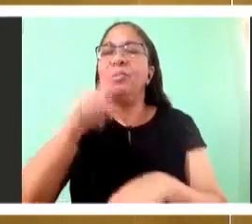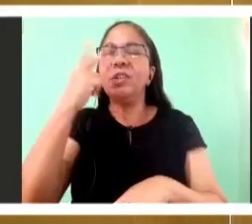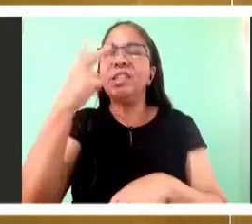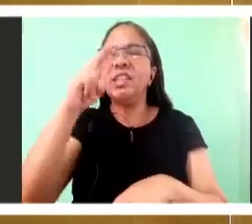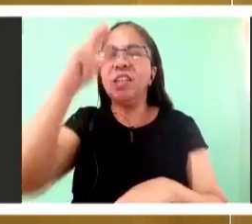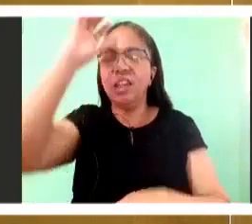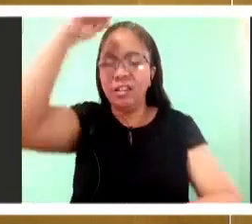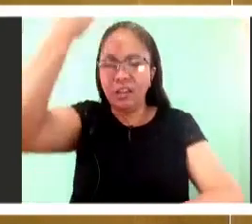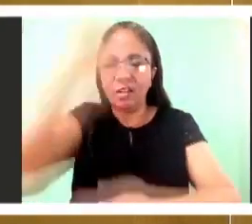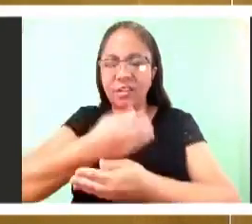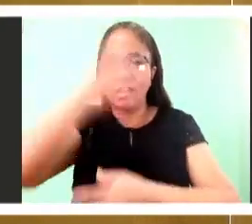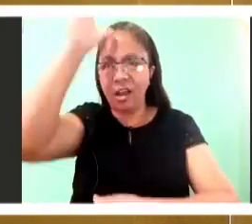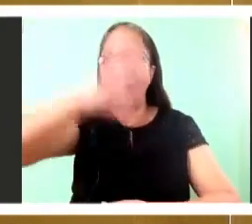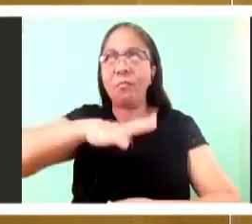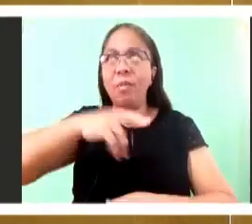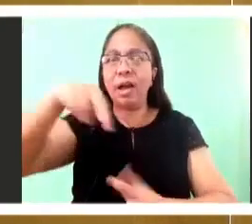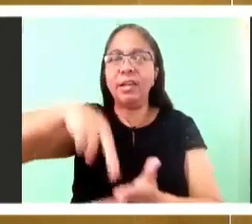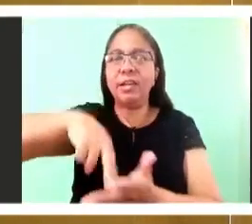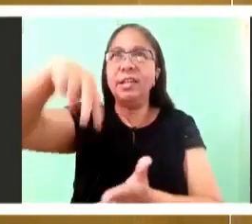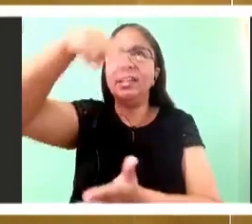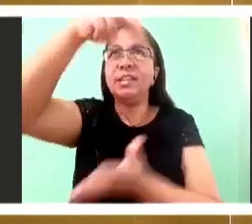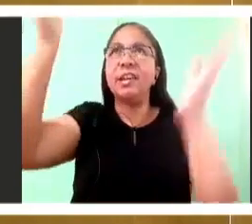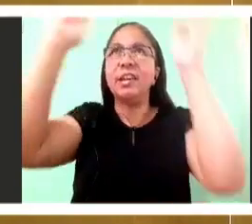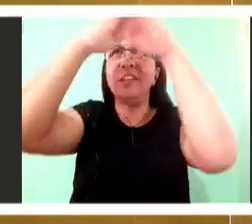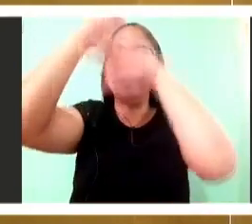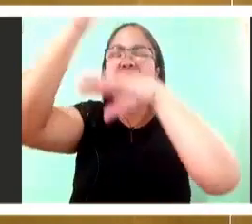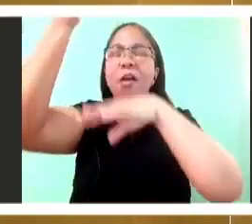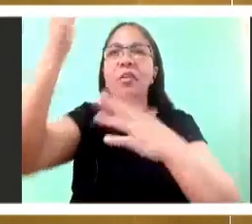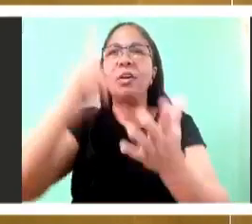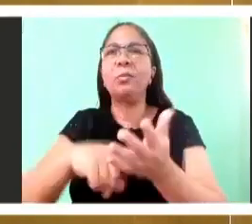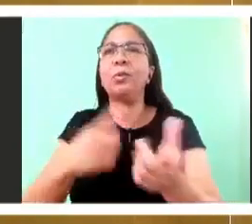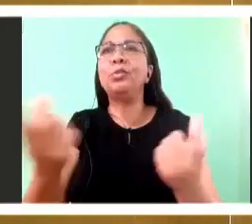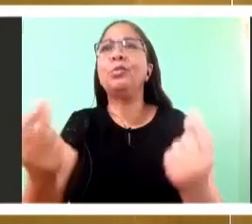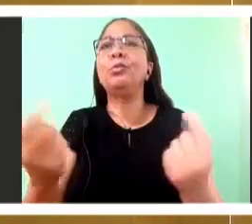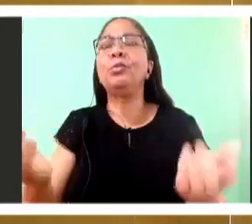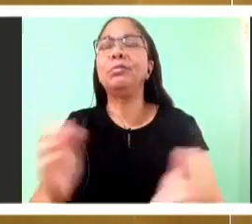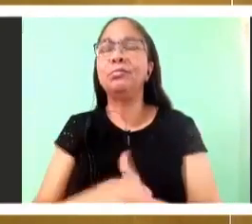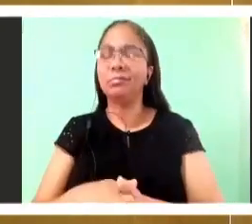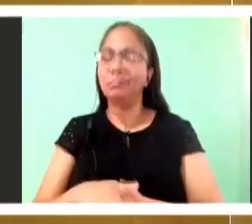What if you should see the Son of Man ascend to where he was before?